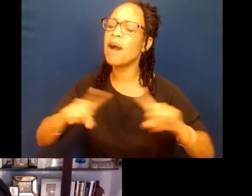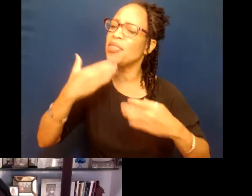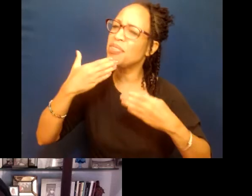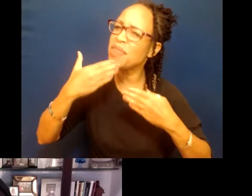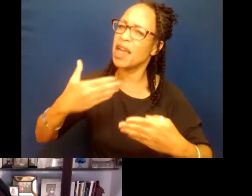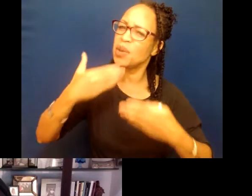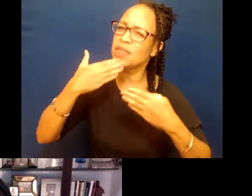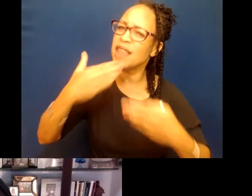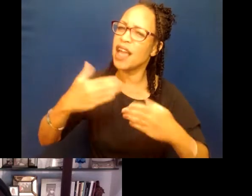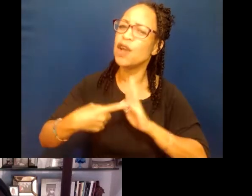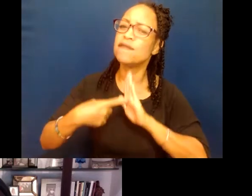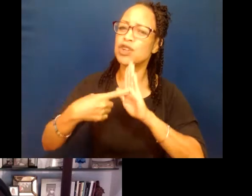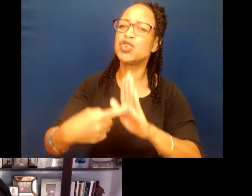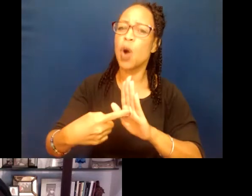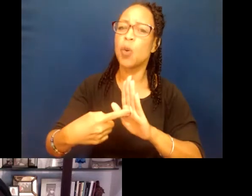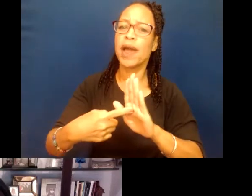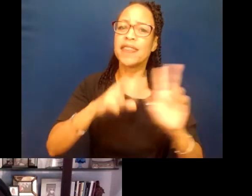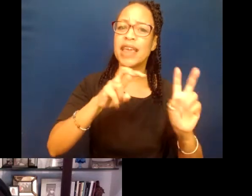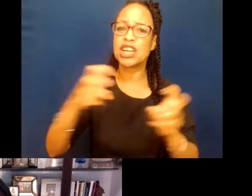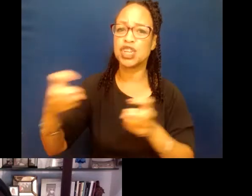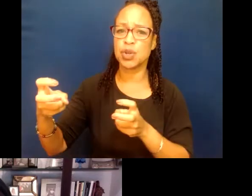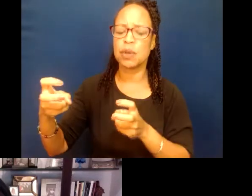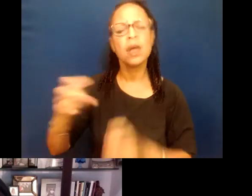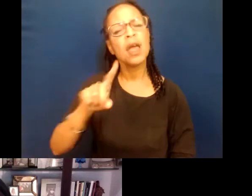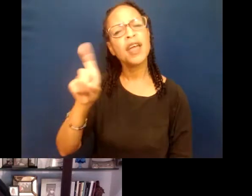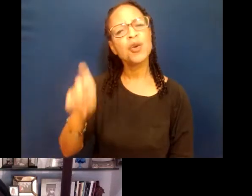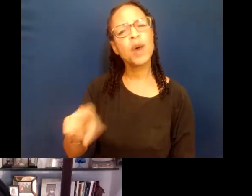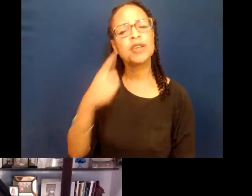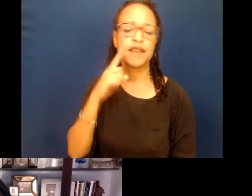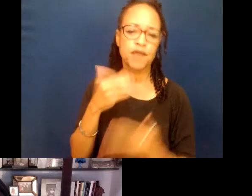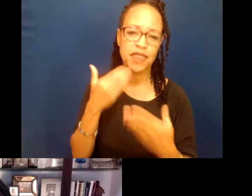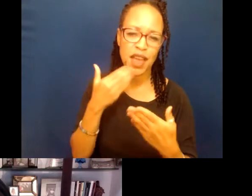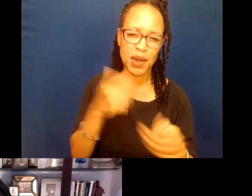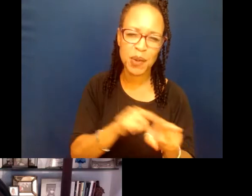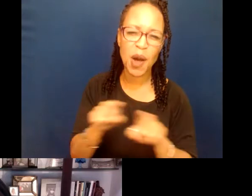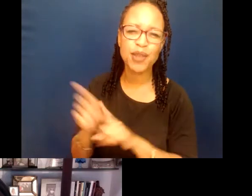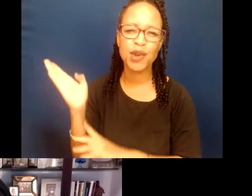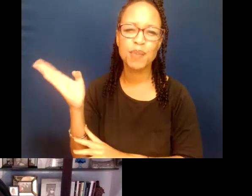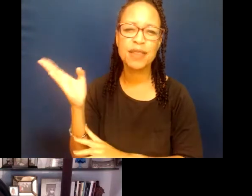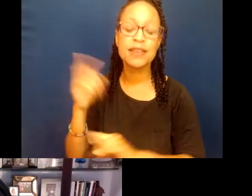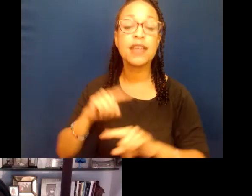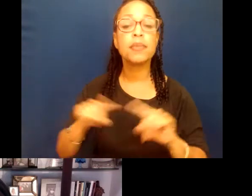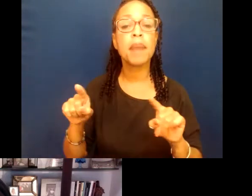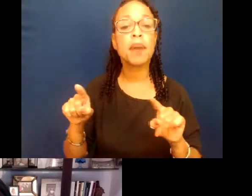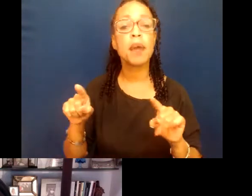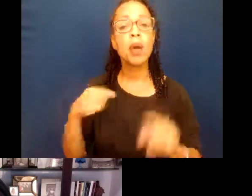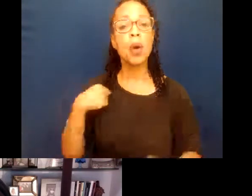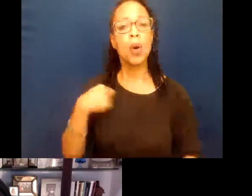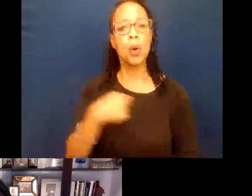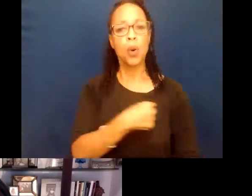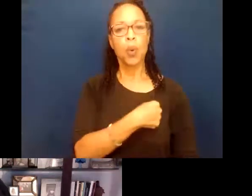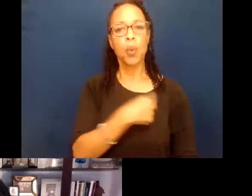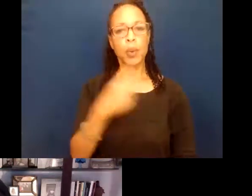issues. And I have one question for you, in addition to thanking you for your presentation. And that is, you know, we saw,